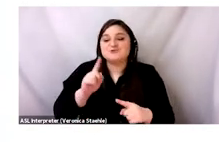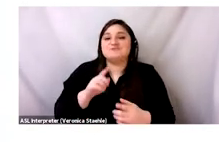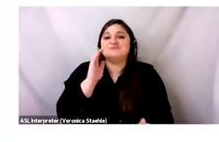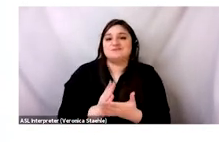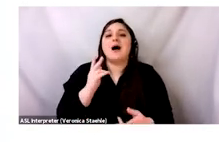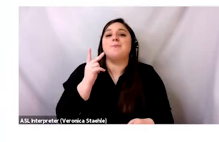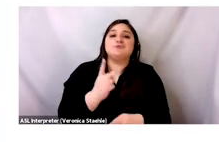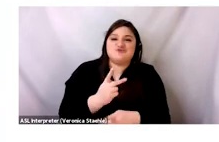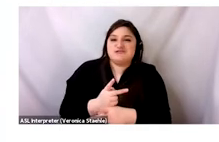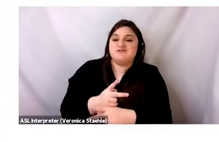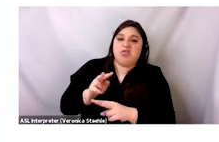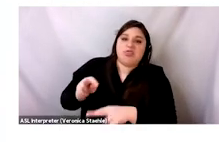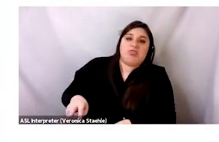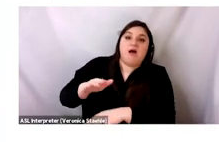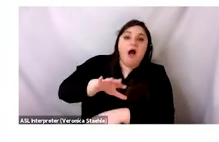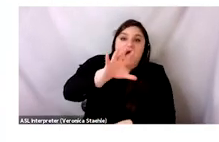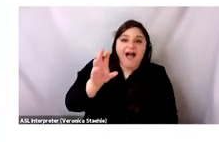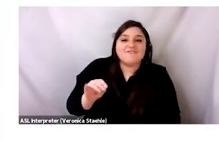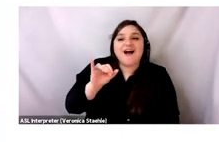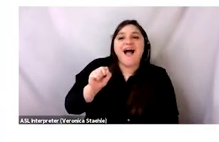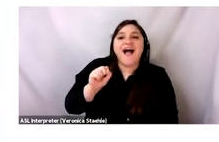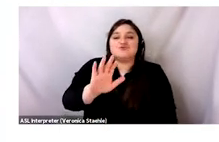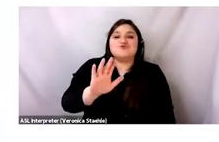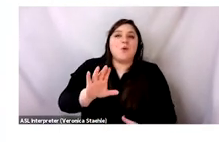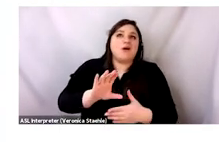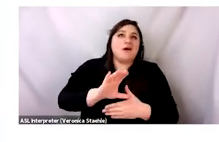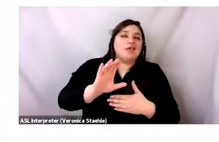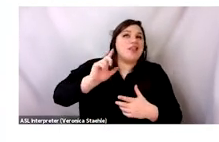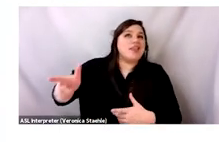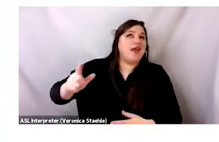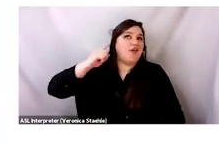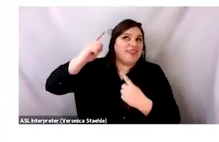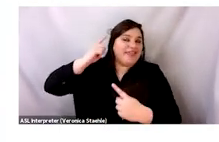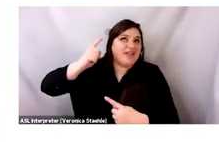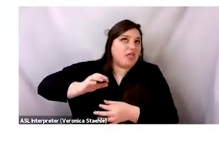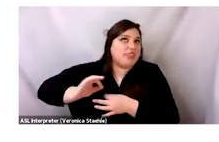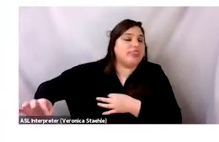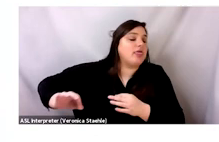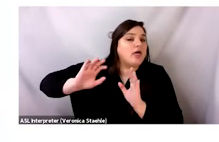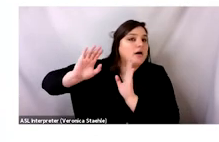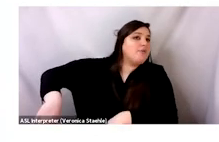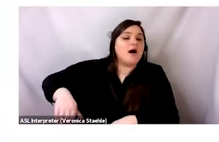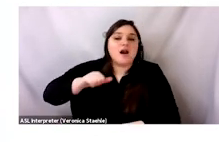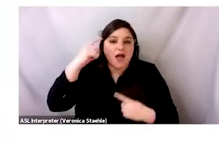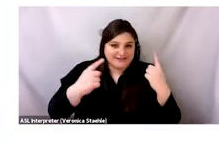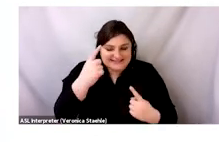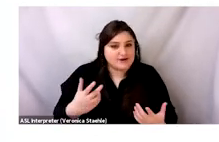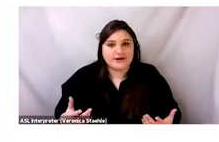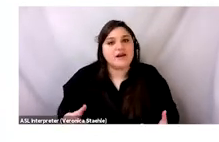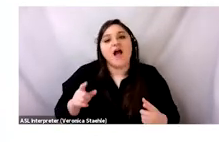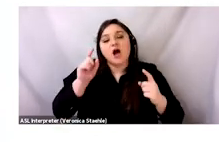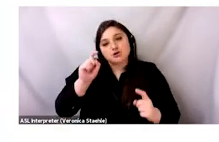just stop. We need to stop treating the continent of Africa kind of as an afterthought or like a footnote